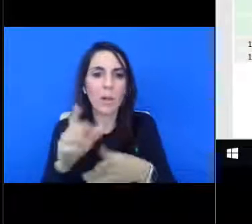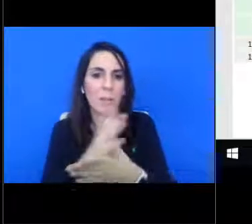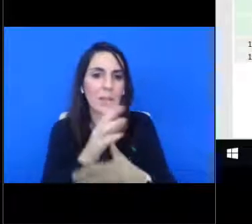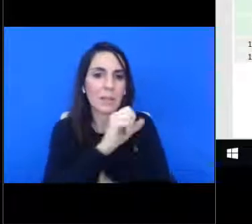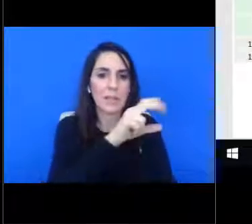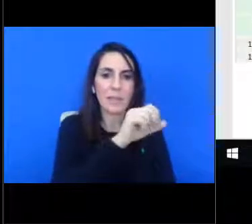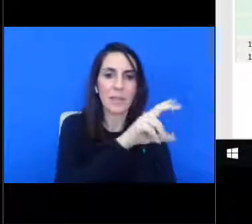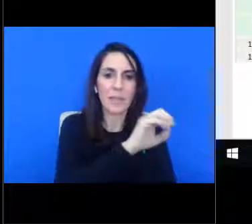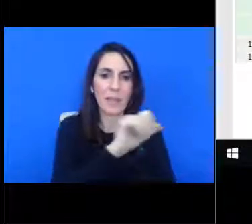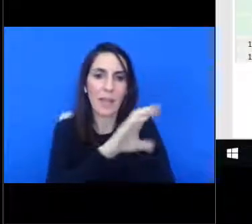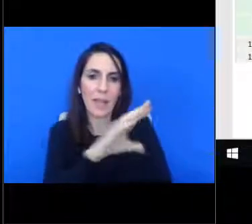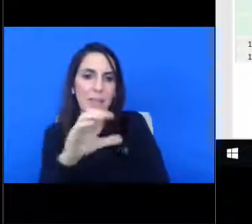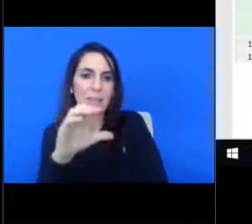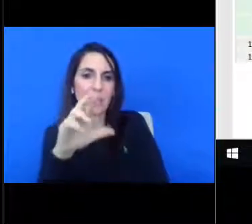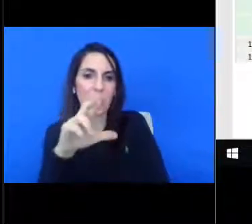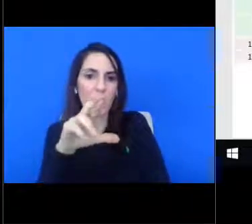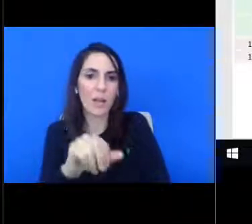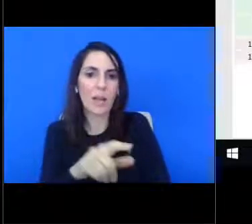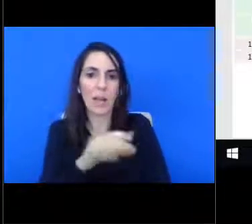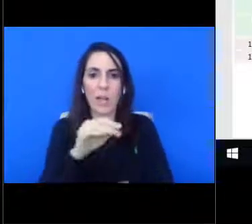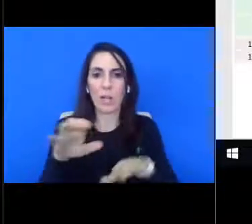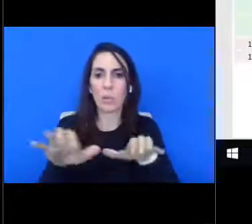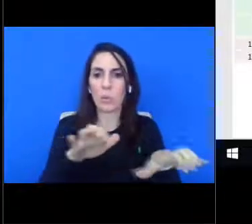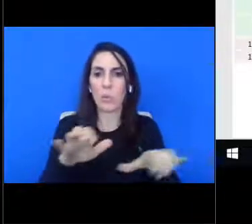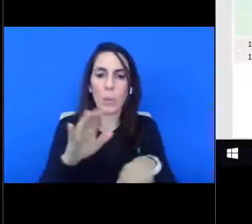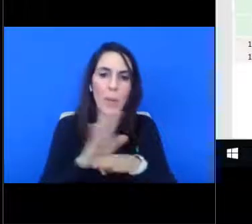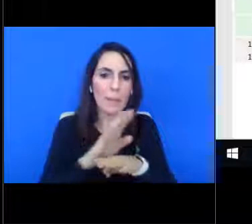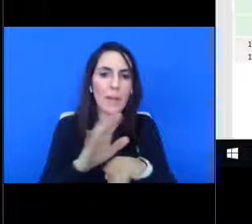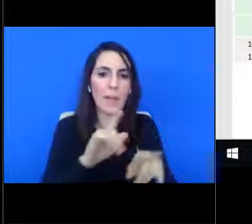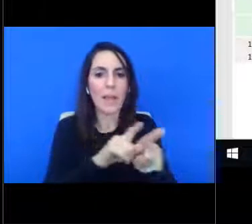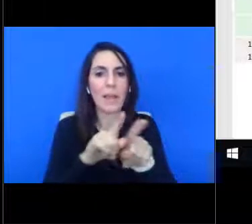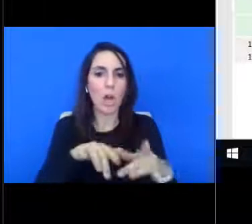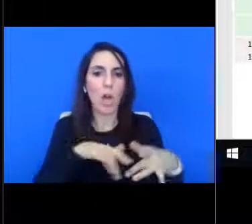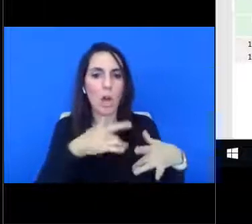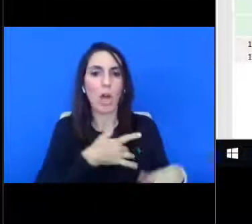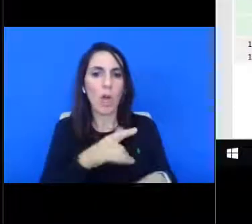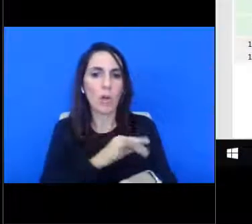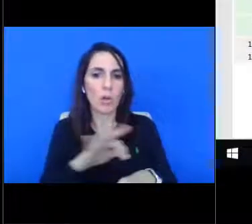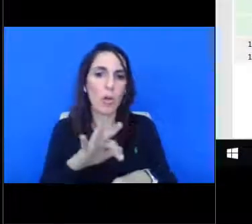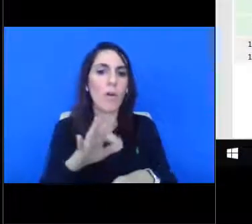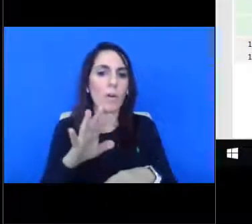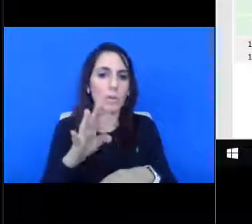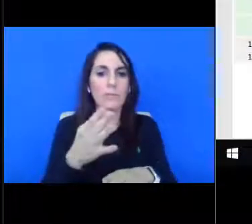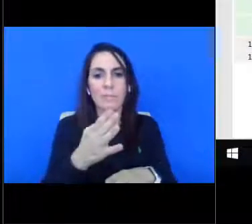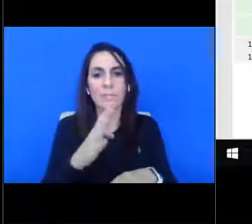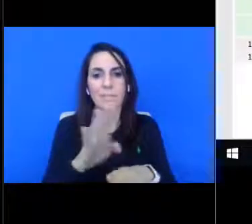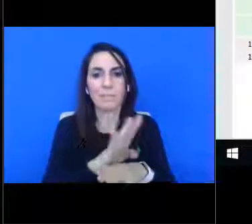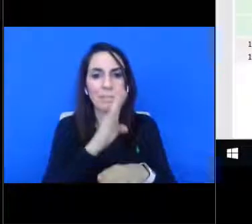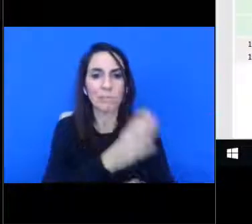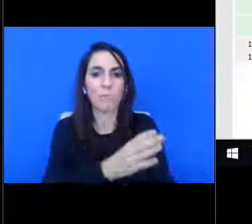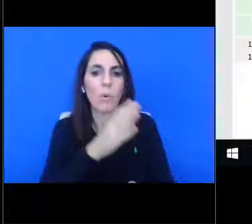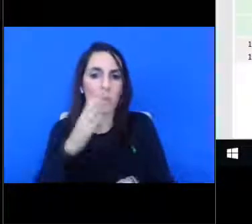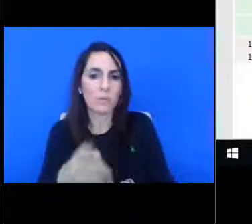Landing apartments, LLC, doing business as the heart of Boynton village apartments for the MLK junior Boulevard corridor mixed use